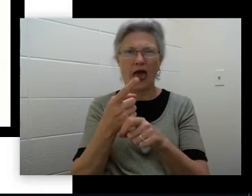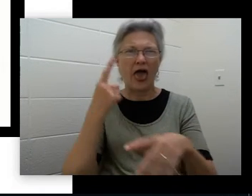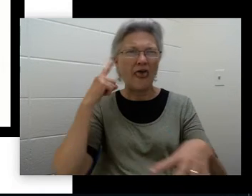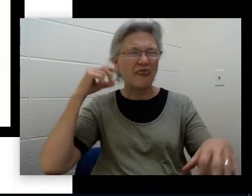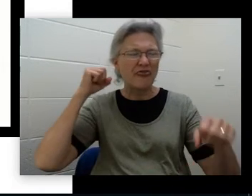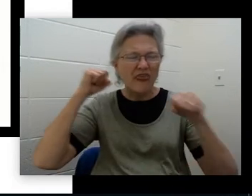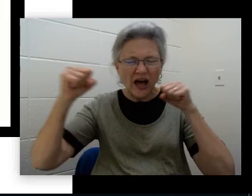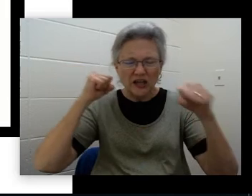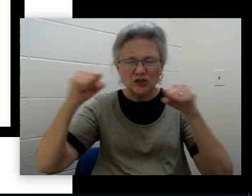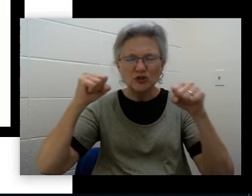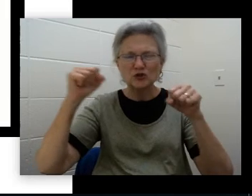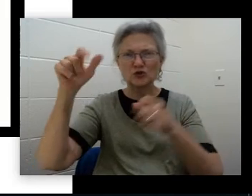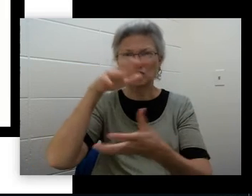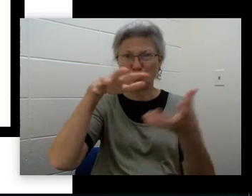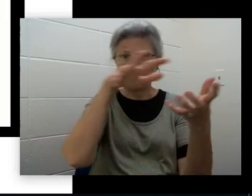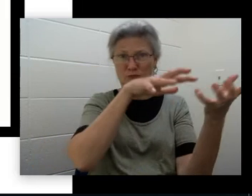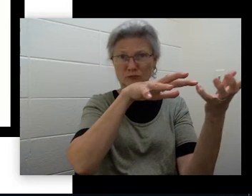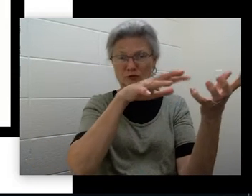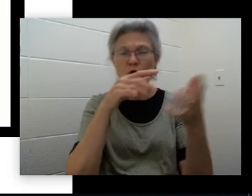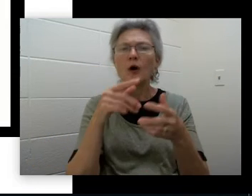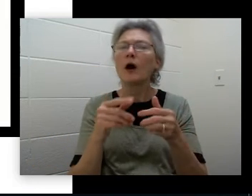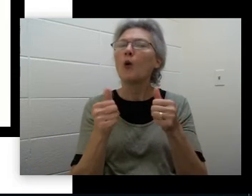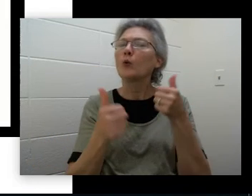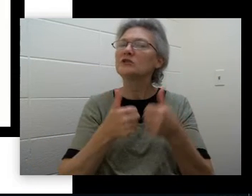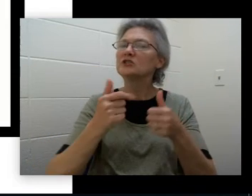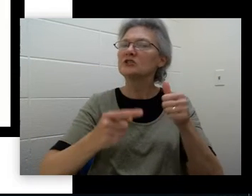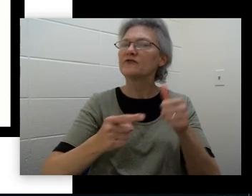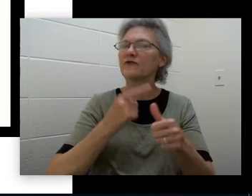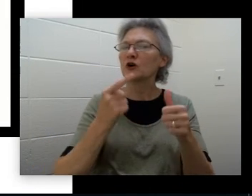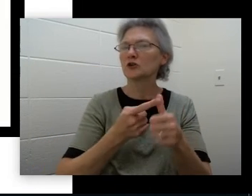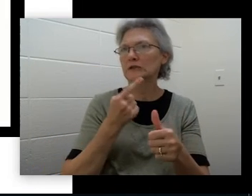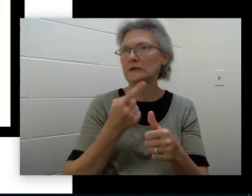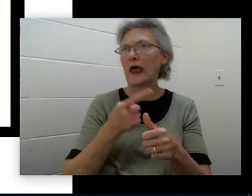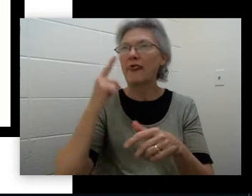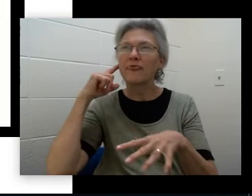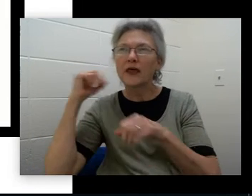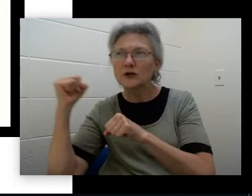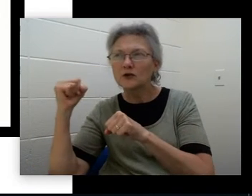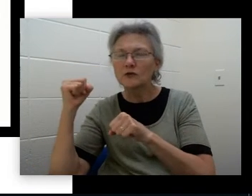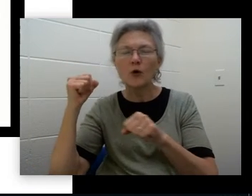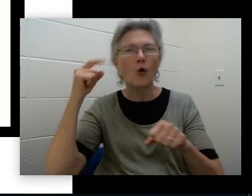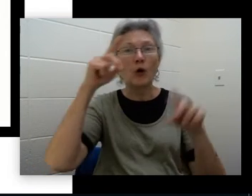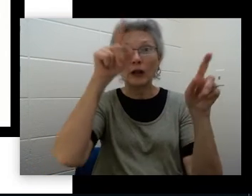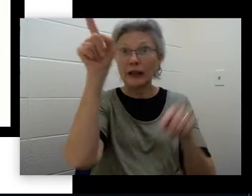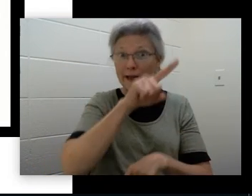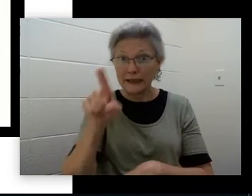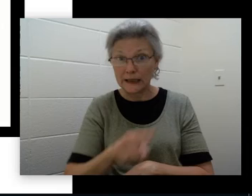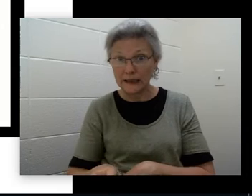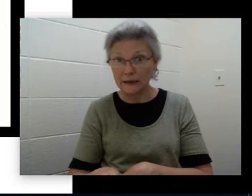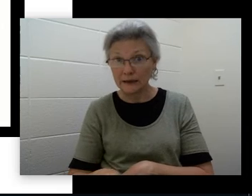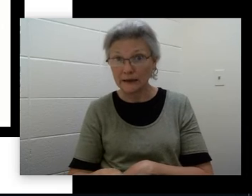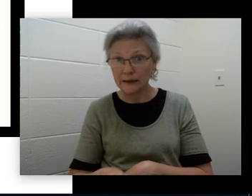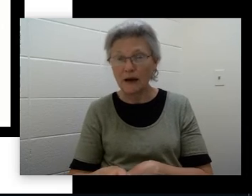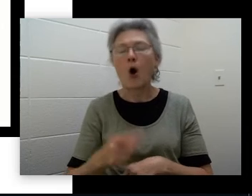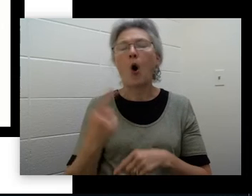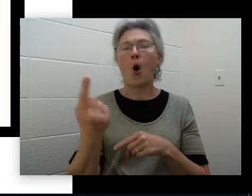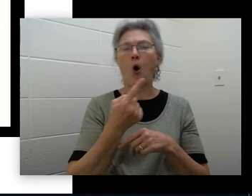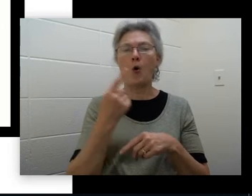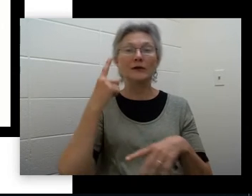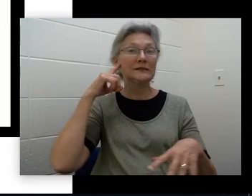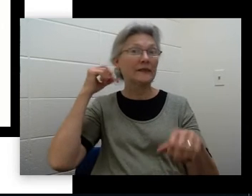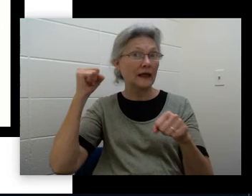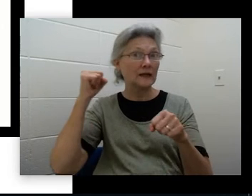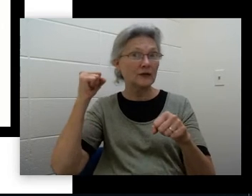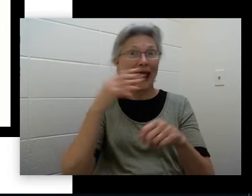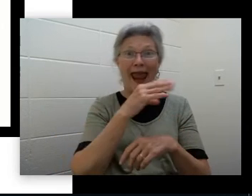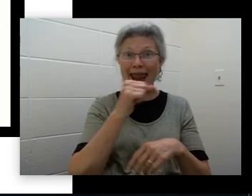when you think of thunderstorms, do you know which comes first, thunder or lightning? Okay. Thunderstorms always have both